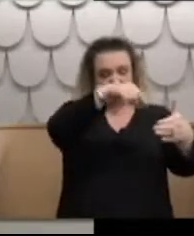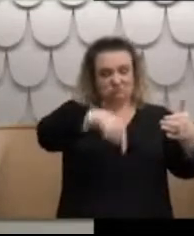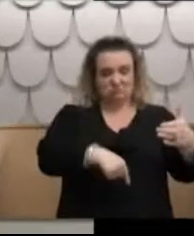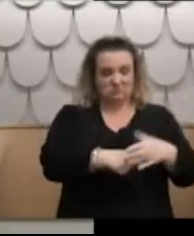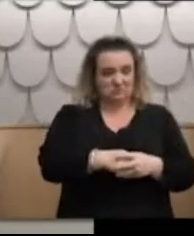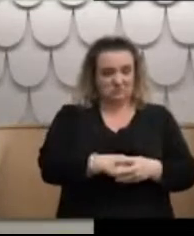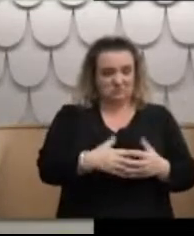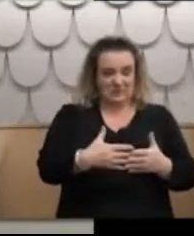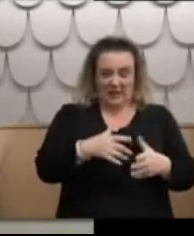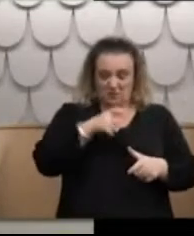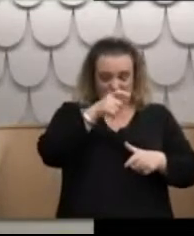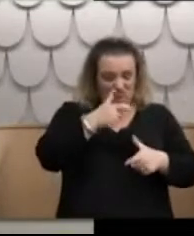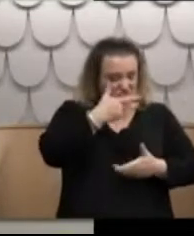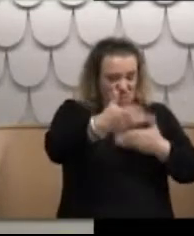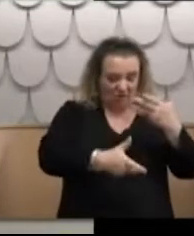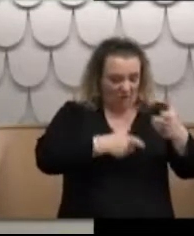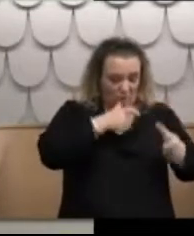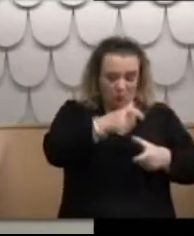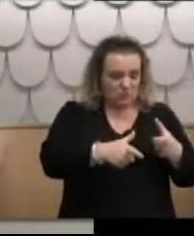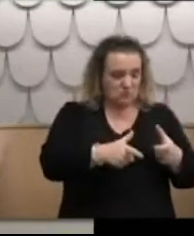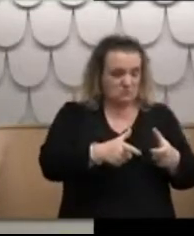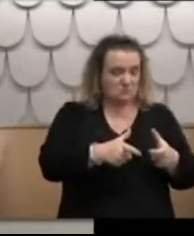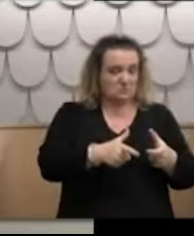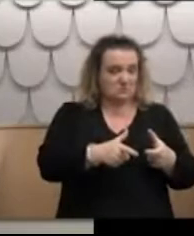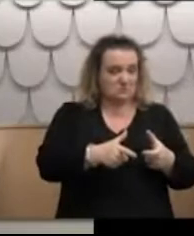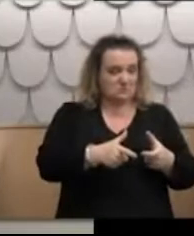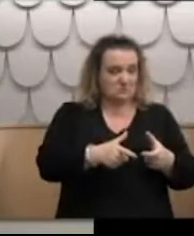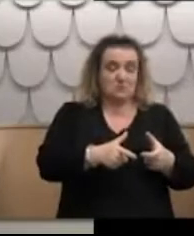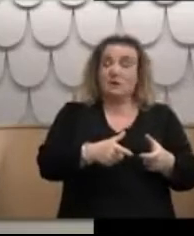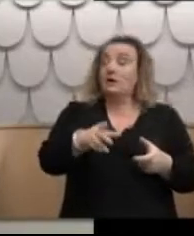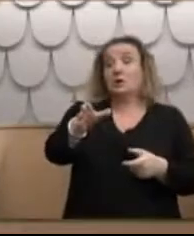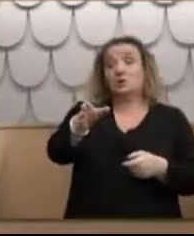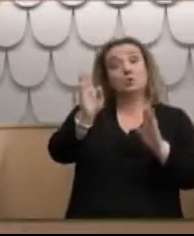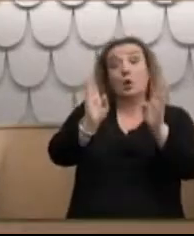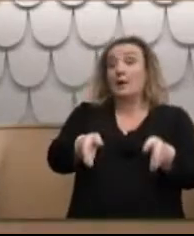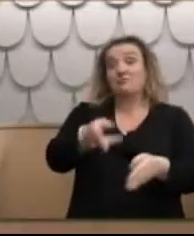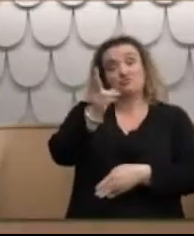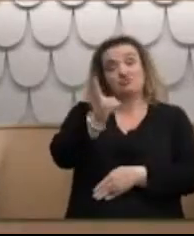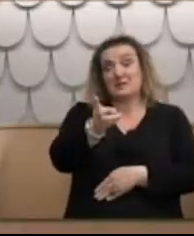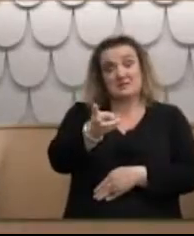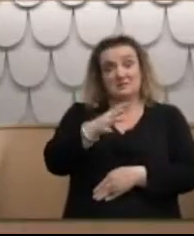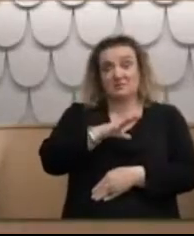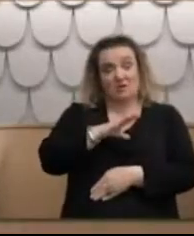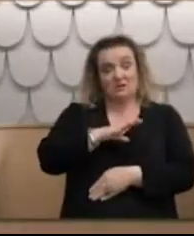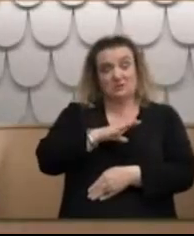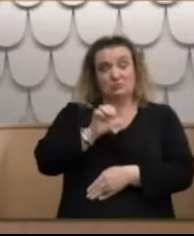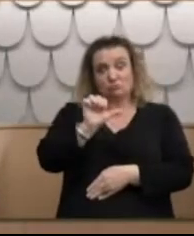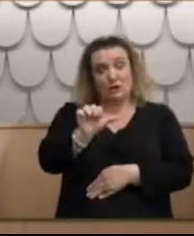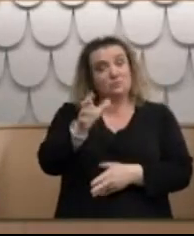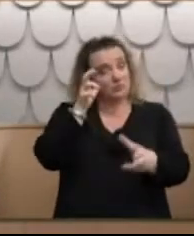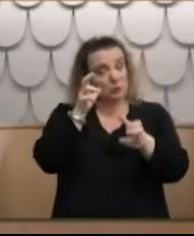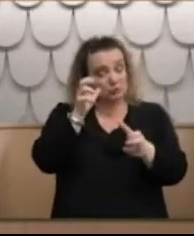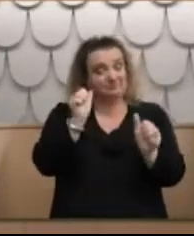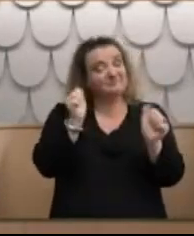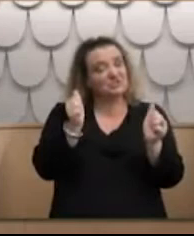put it in words, if you know what I mean. And there's no need for you to repeat it. Fred, you're right, we've heard